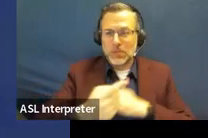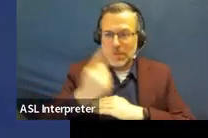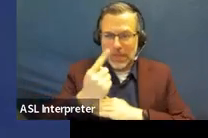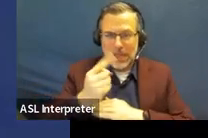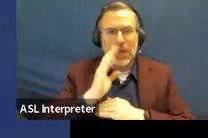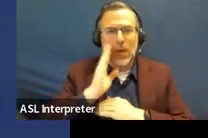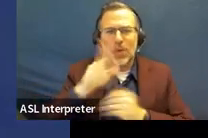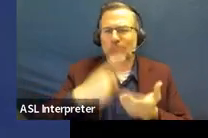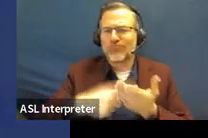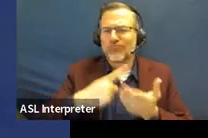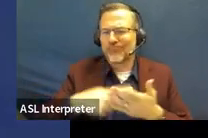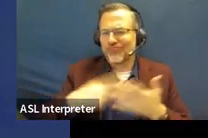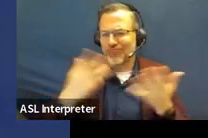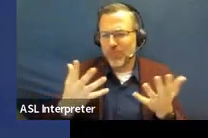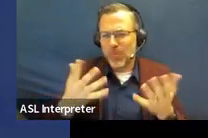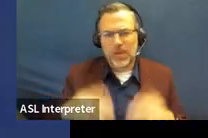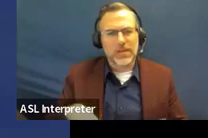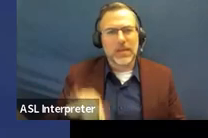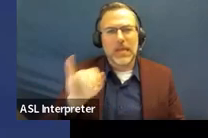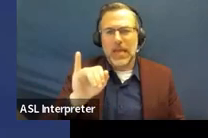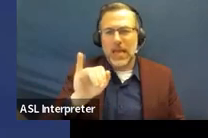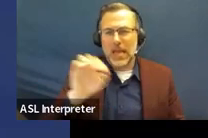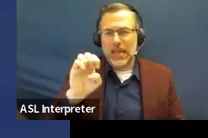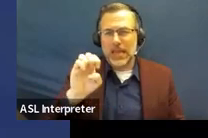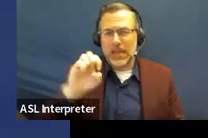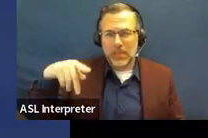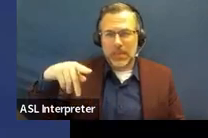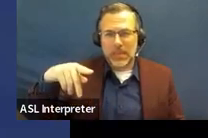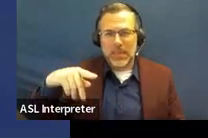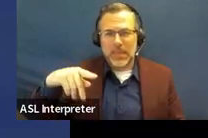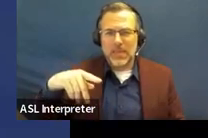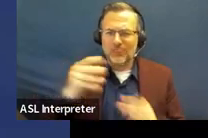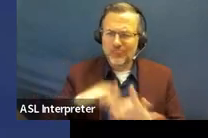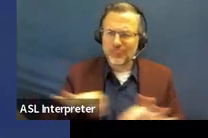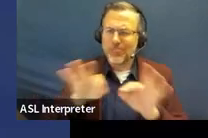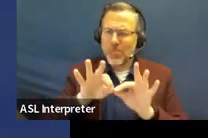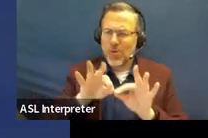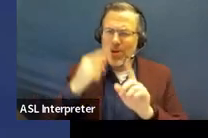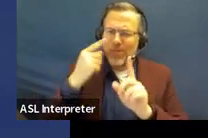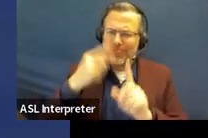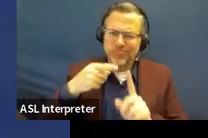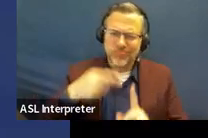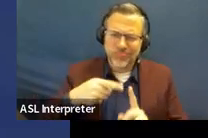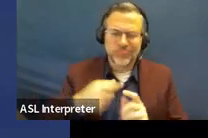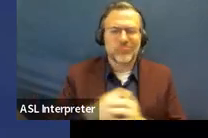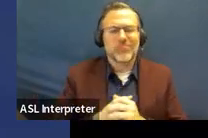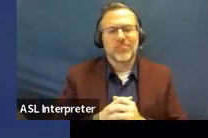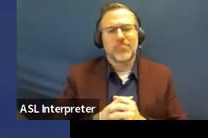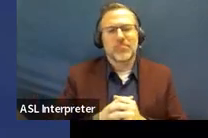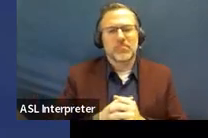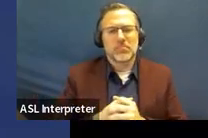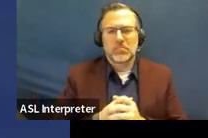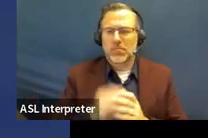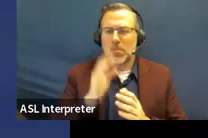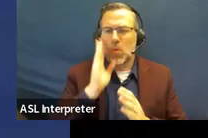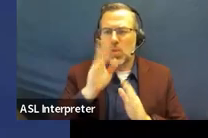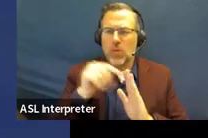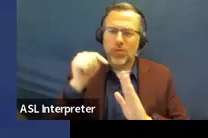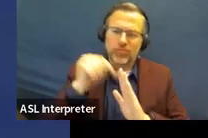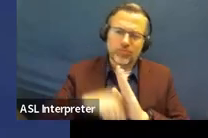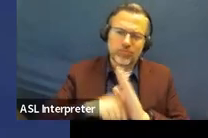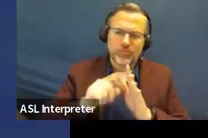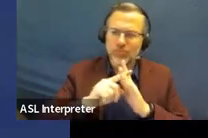IEP meeting essentials today. So, we'll dive right into our agenda